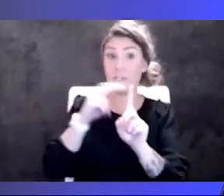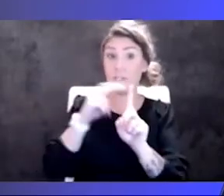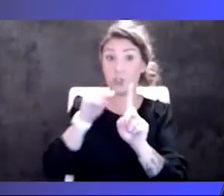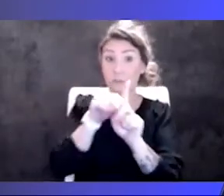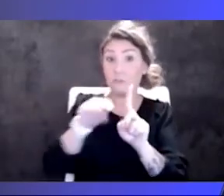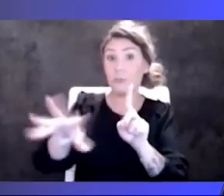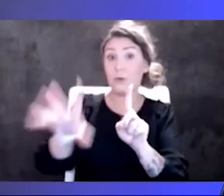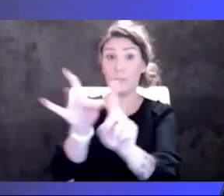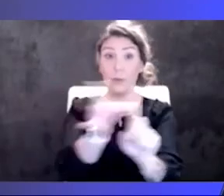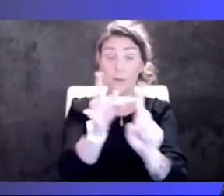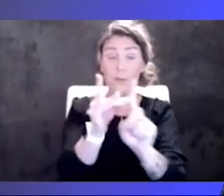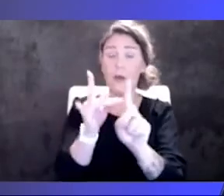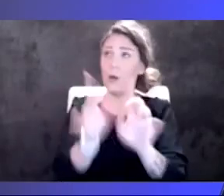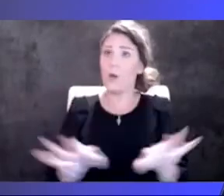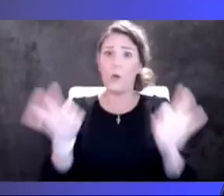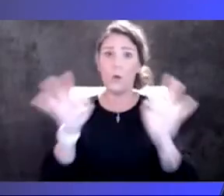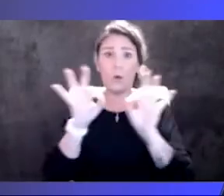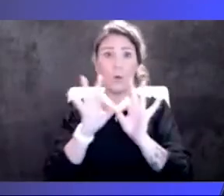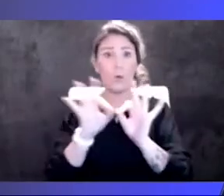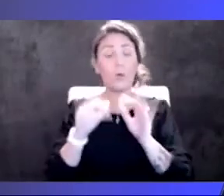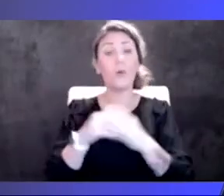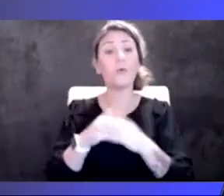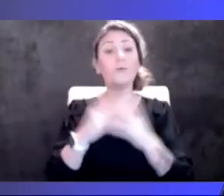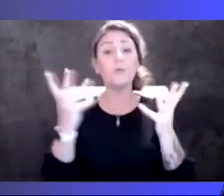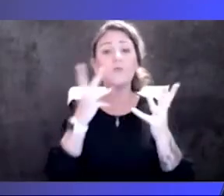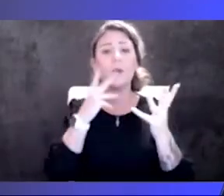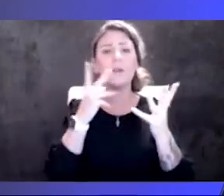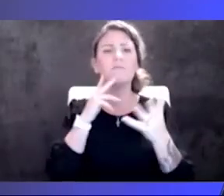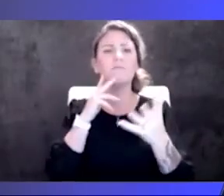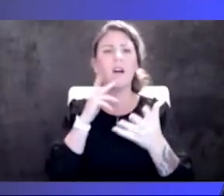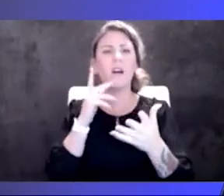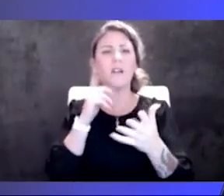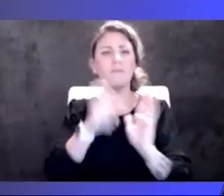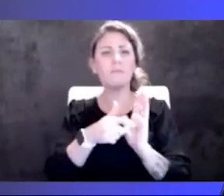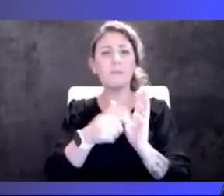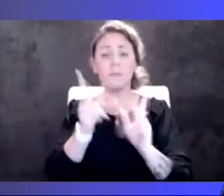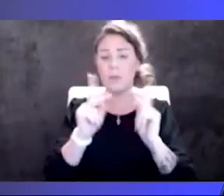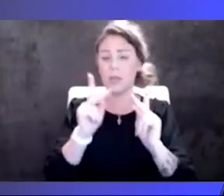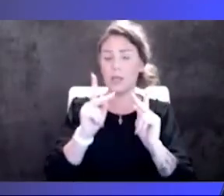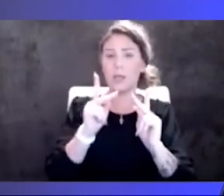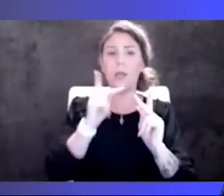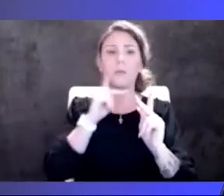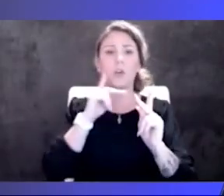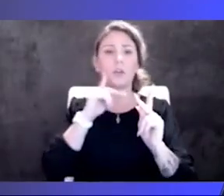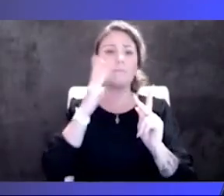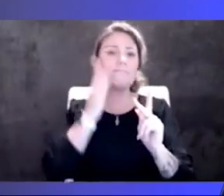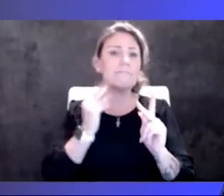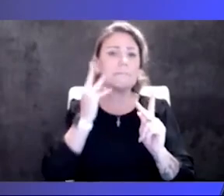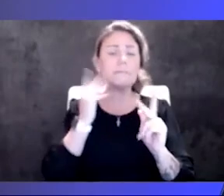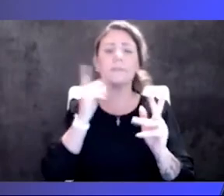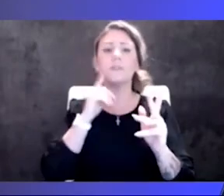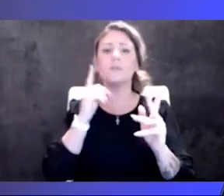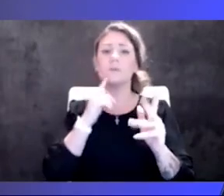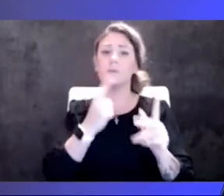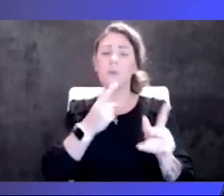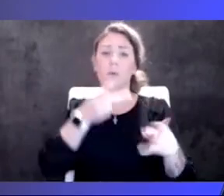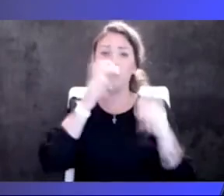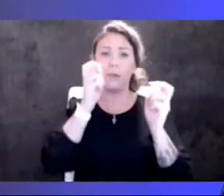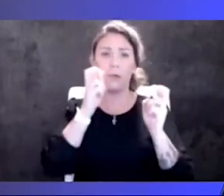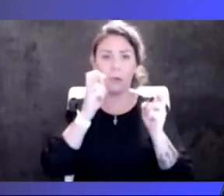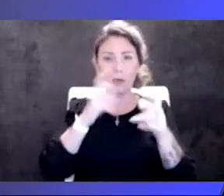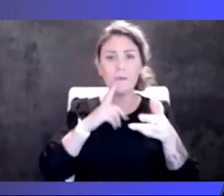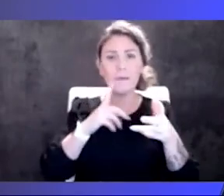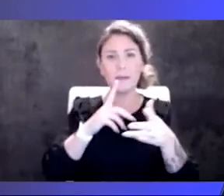But what I really look at is people who are experiencing severe outcomes due to infection, and that's reflected in first